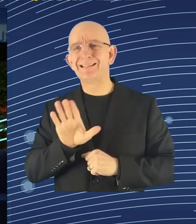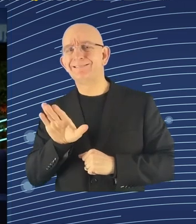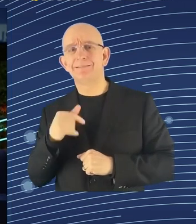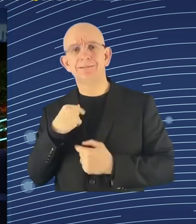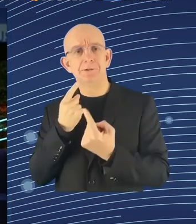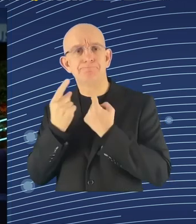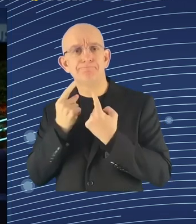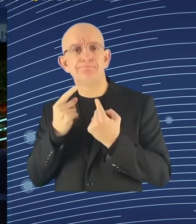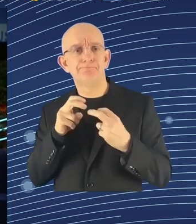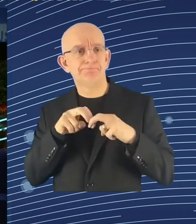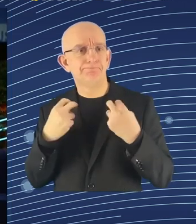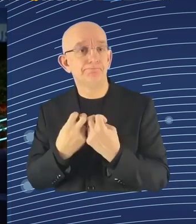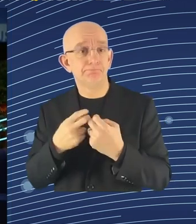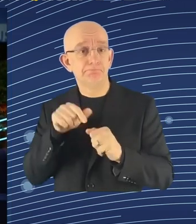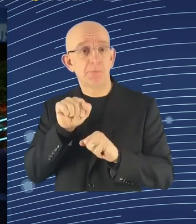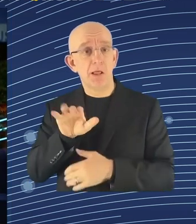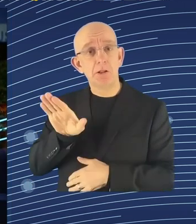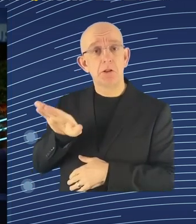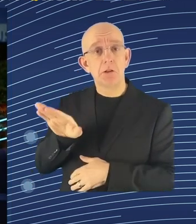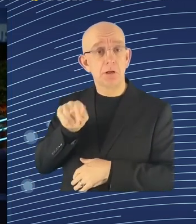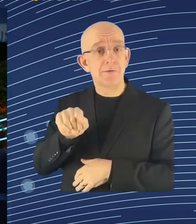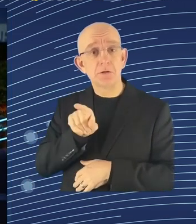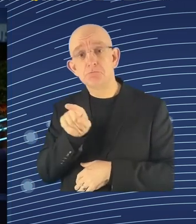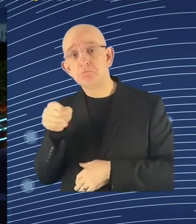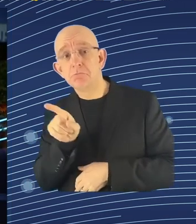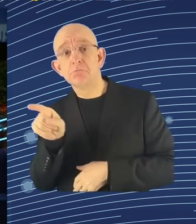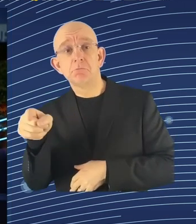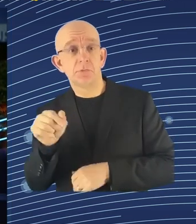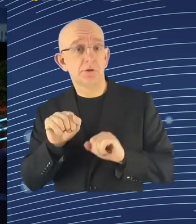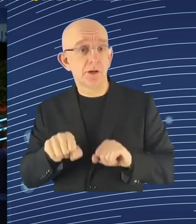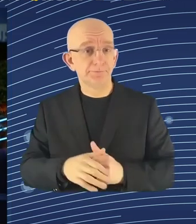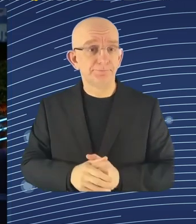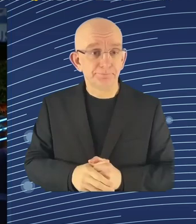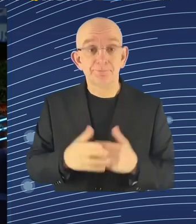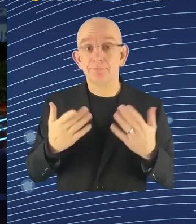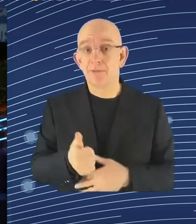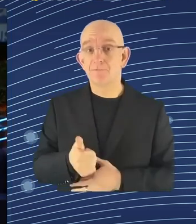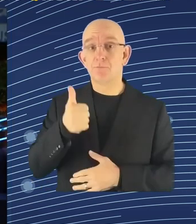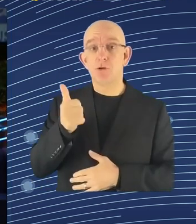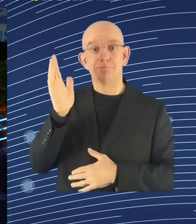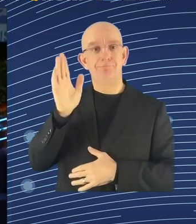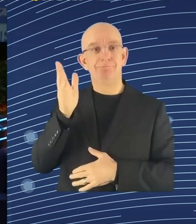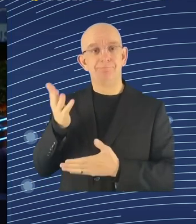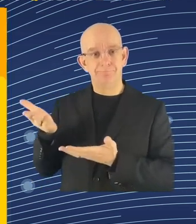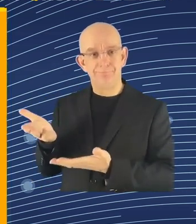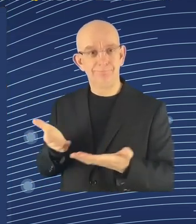Director General at DG Employment, Social Affairs, and Inclusion. Please join us welcoming Mr. Joost Korte.